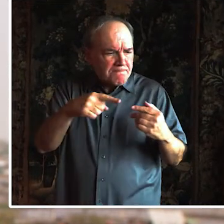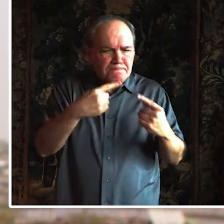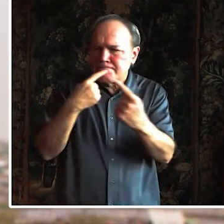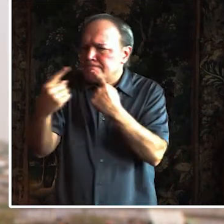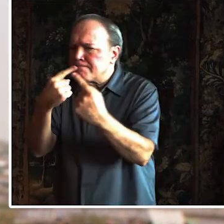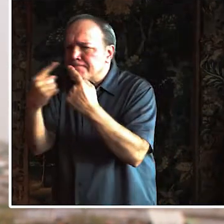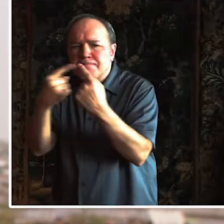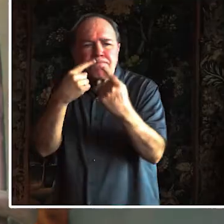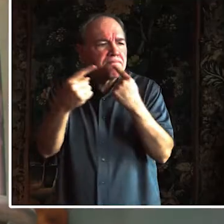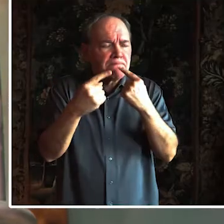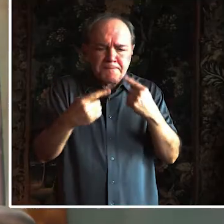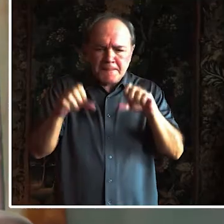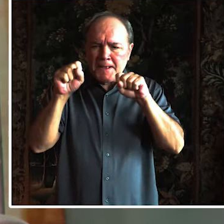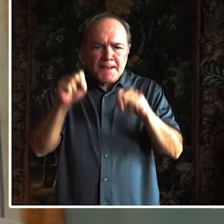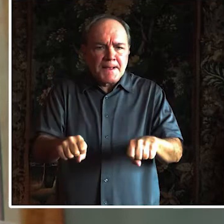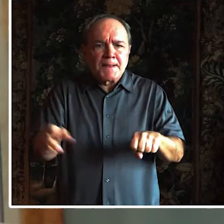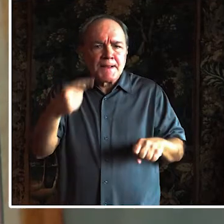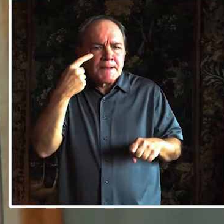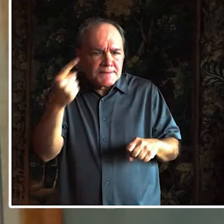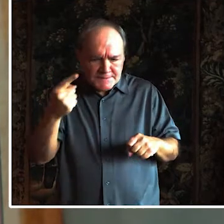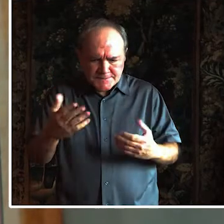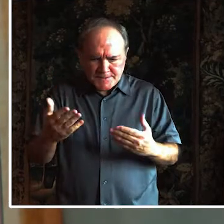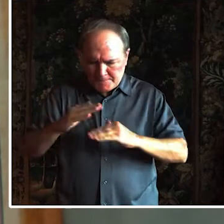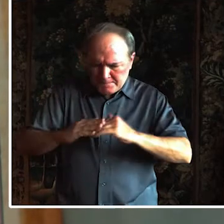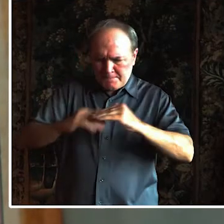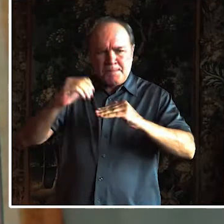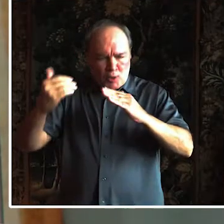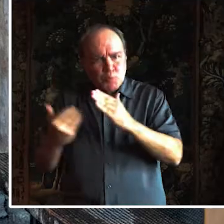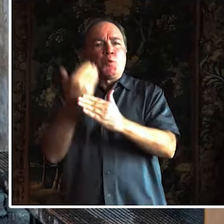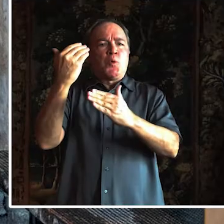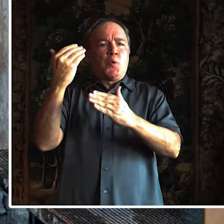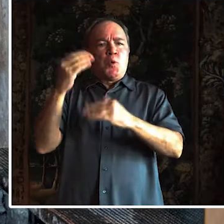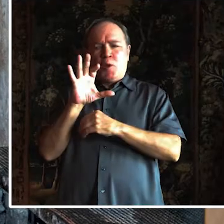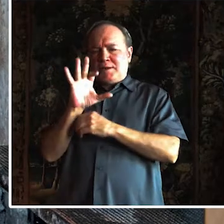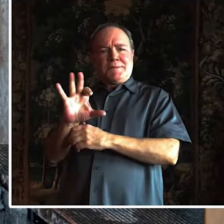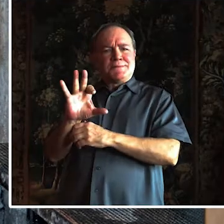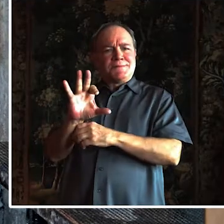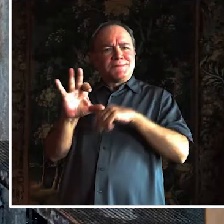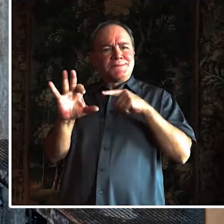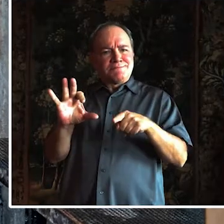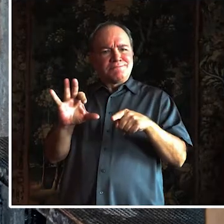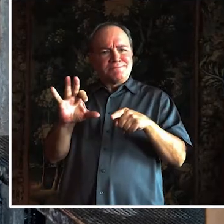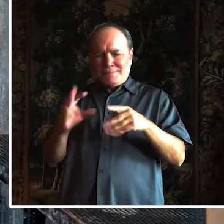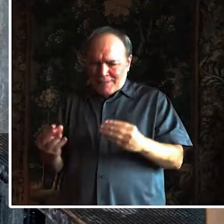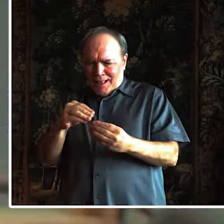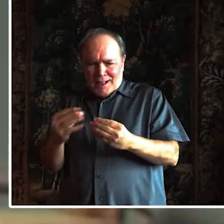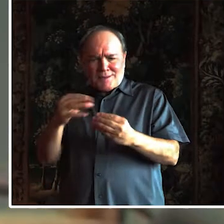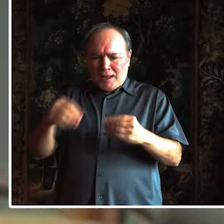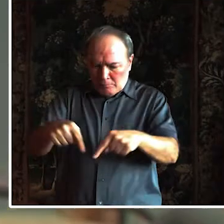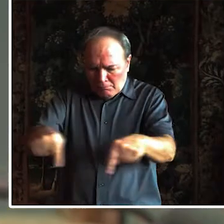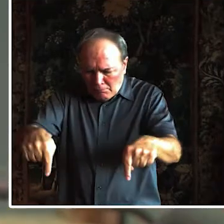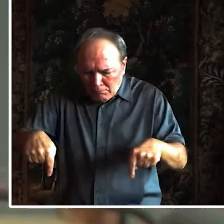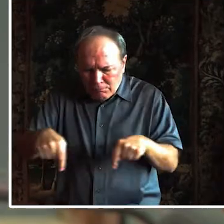with certain add-ons? WASH here in Cox's Bazar are working with the supply section to pilot a more friendly design of latrines for